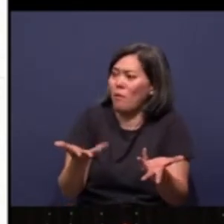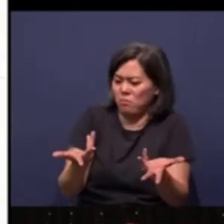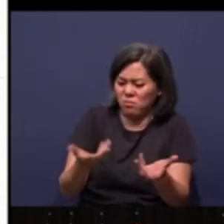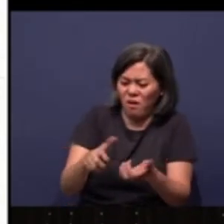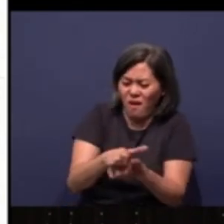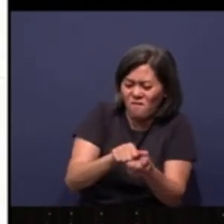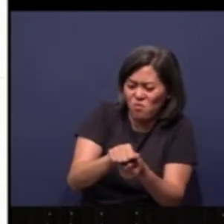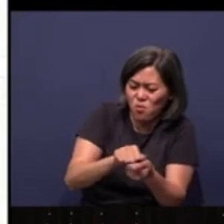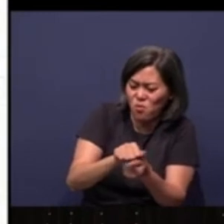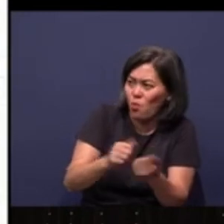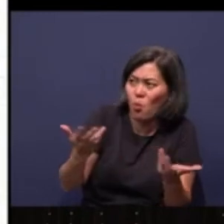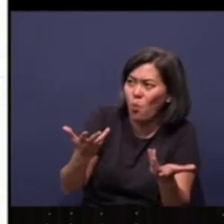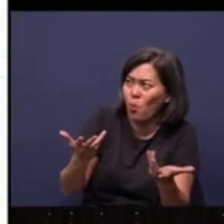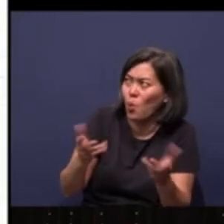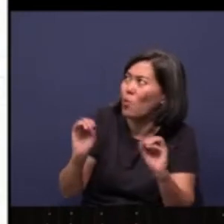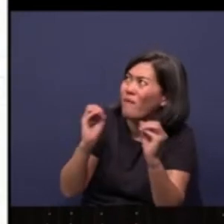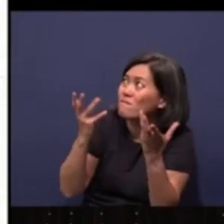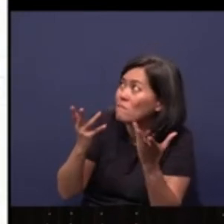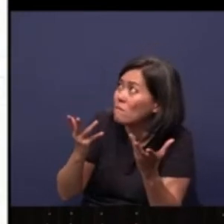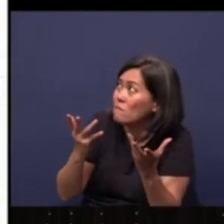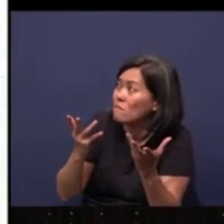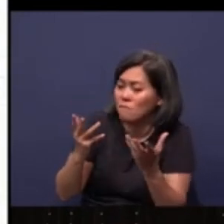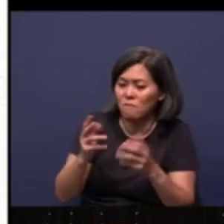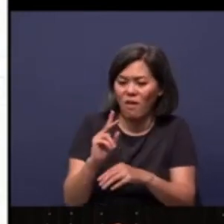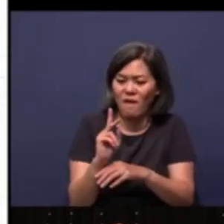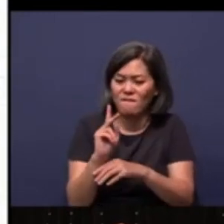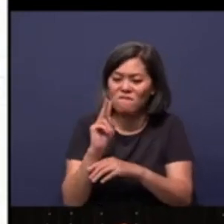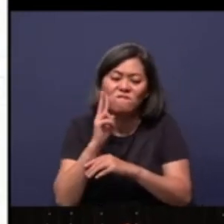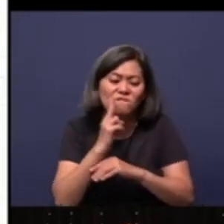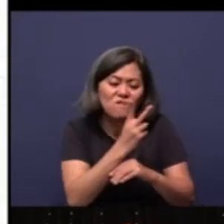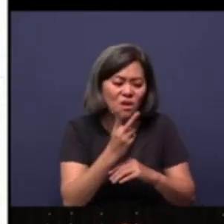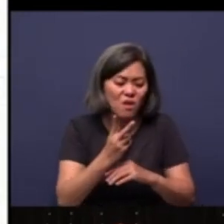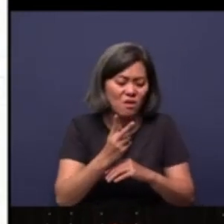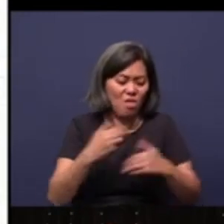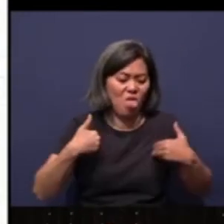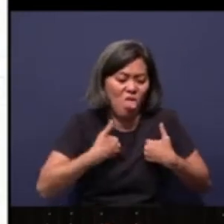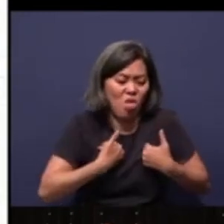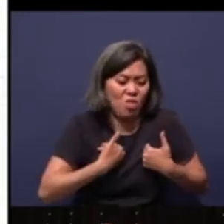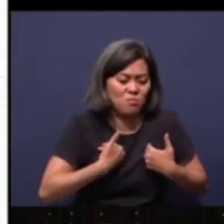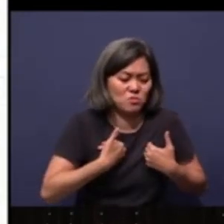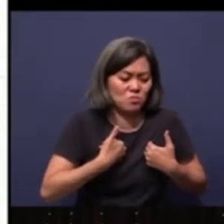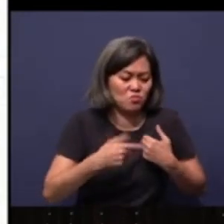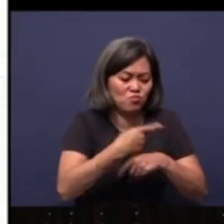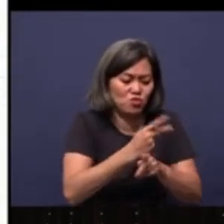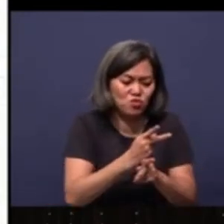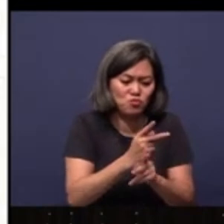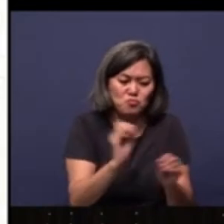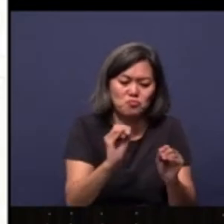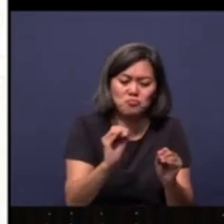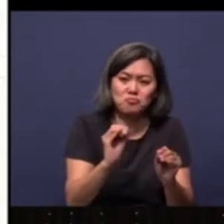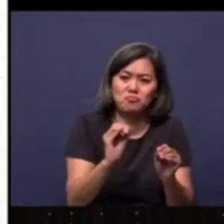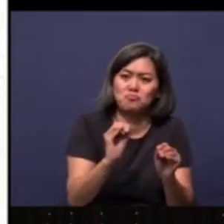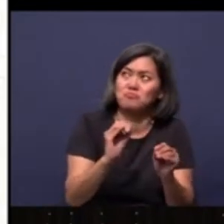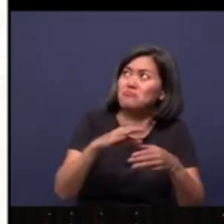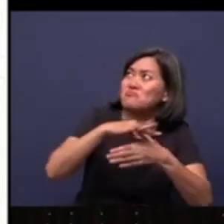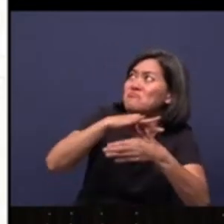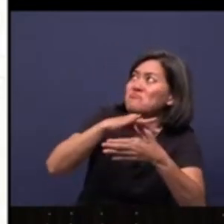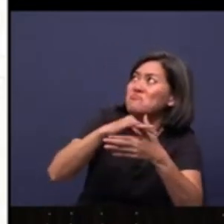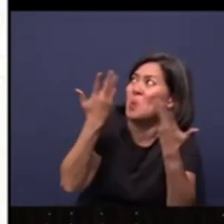if I have flour? And vegetation, livestock not producing even. No mutton chops, huh? Well,